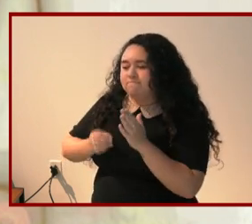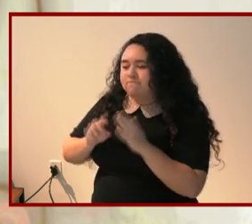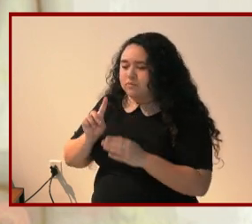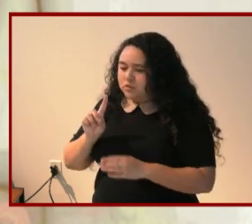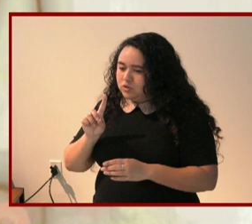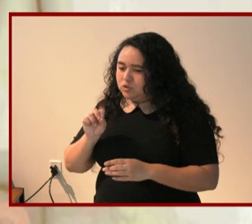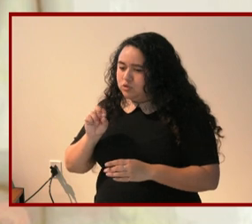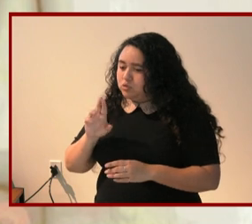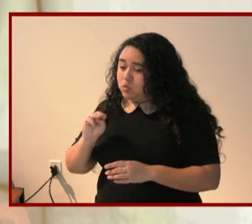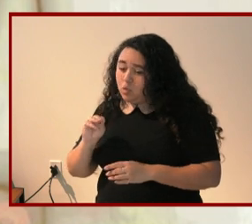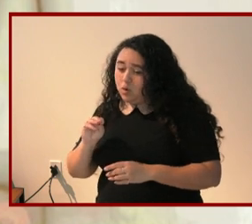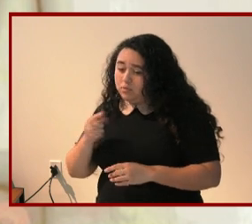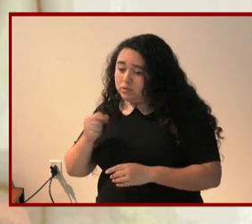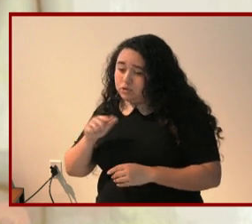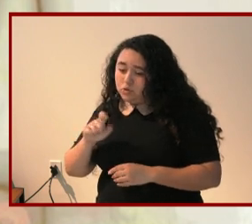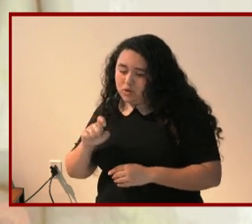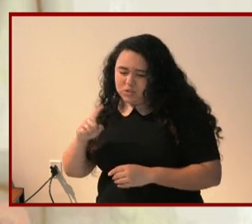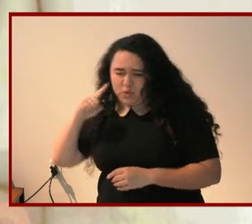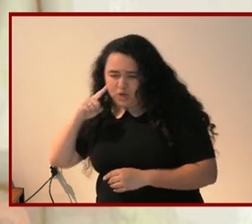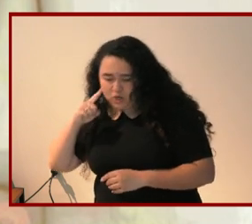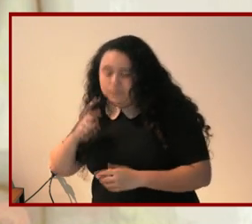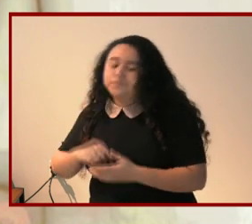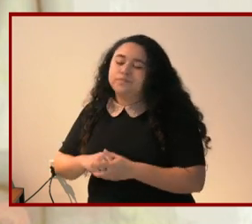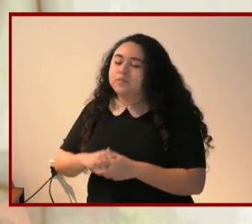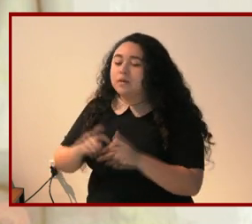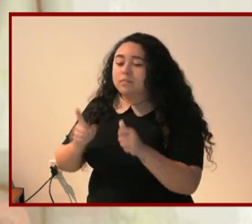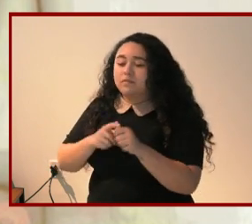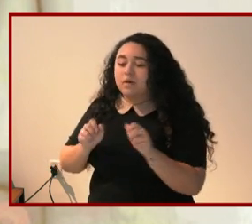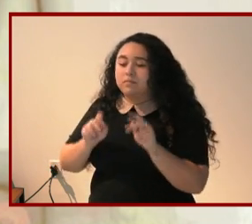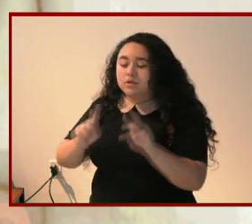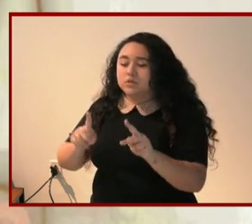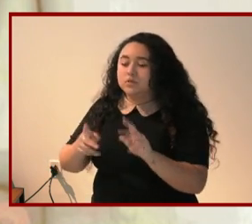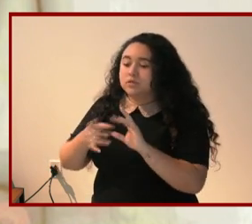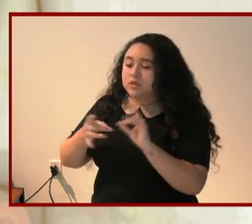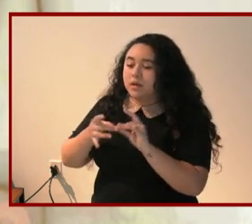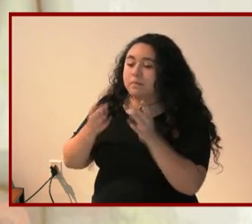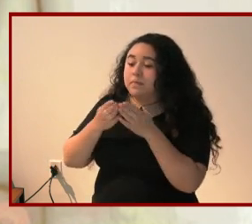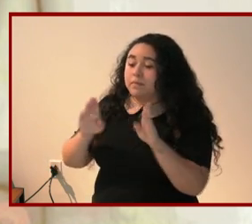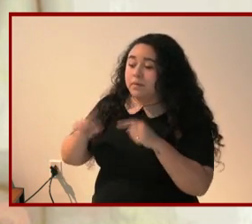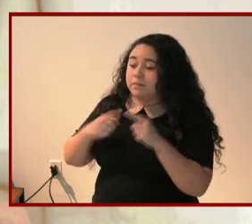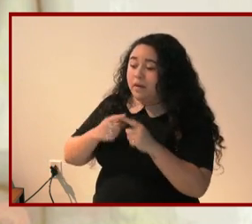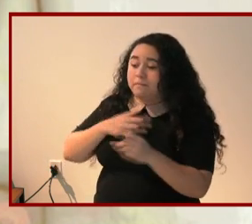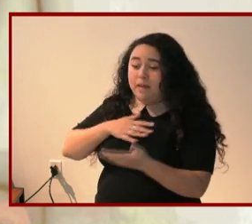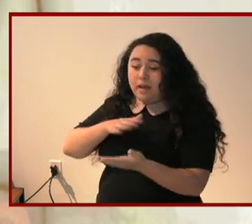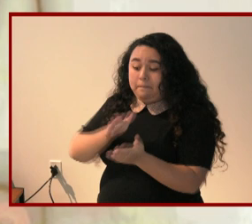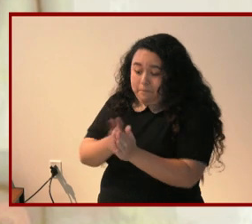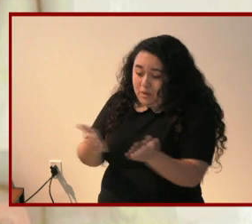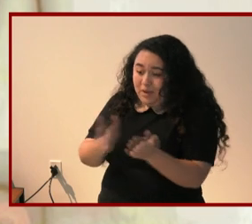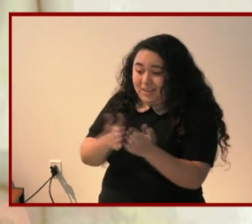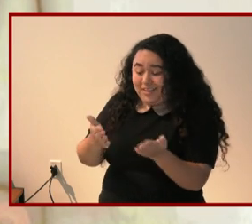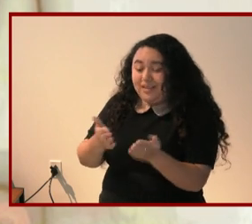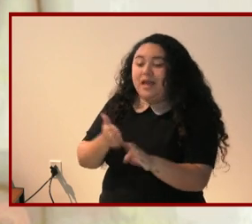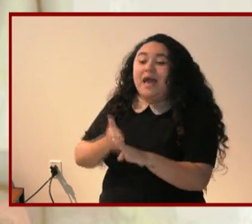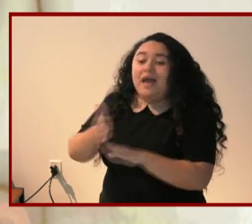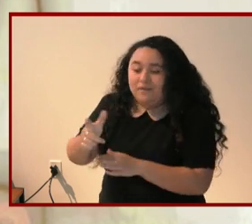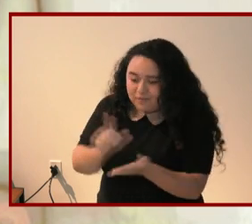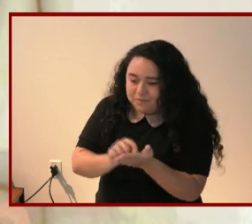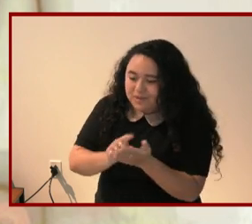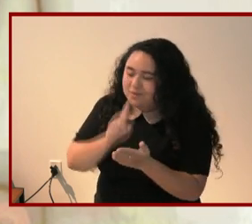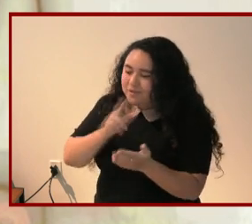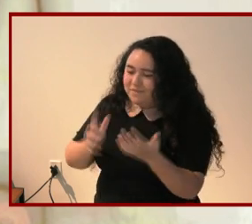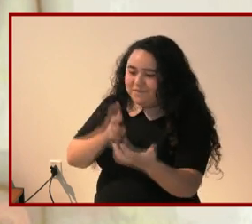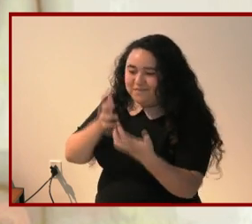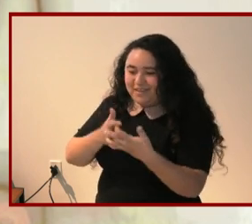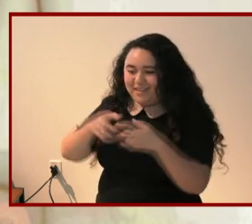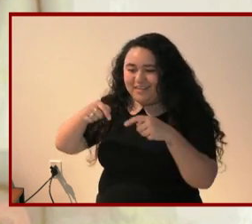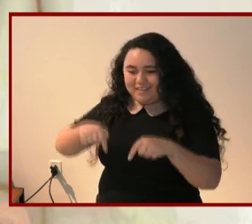This is my first opportunity to talk publicly about my book post publication, and so it is fitting and satisfying to do so at the place